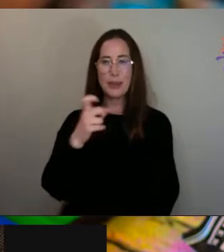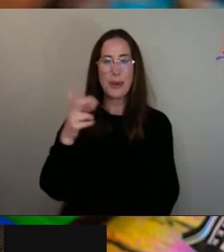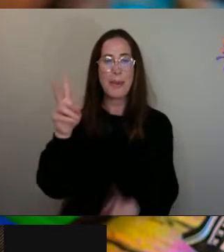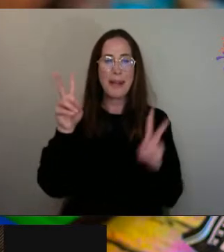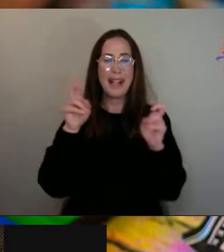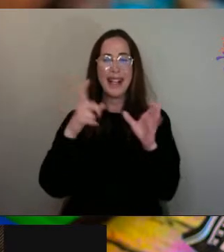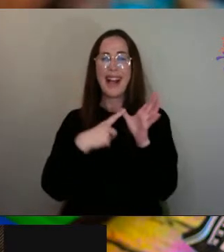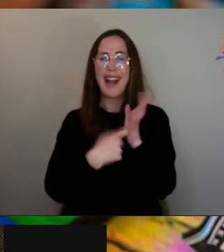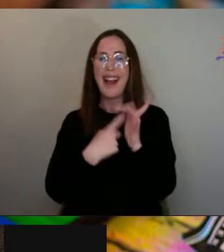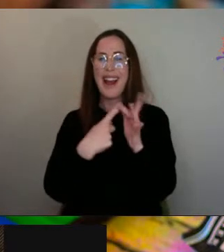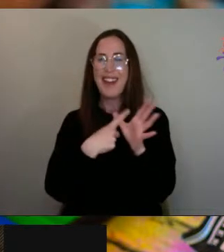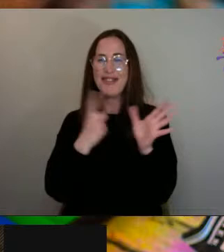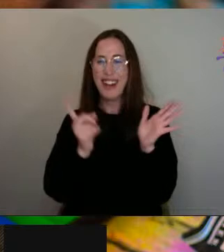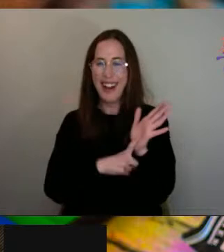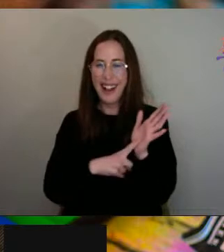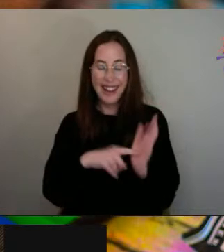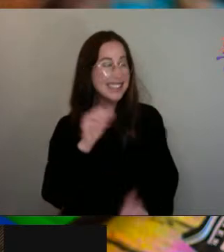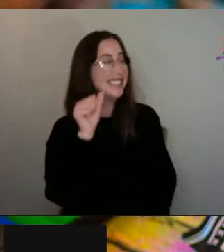I remember that.